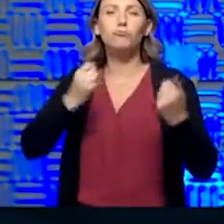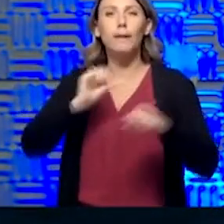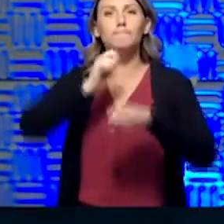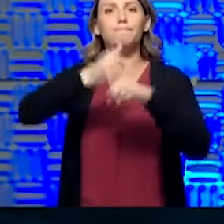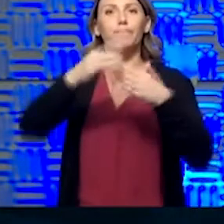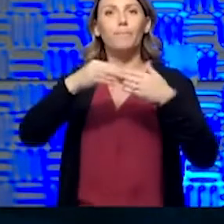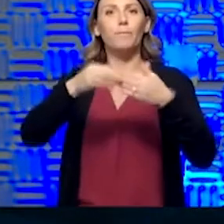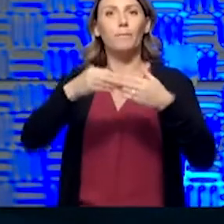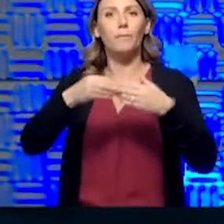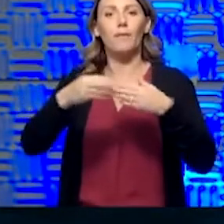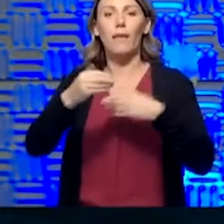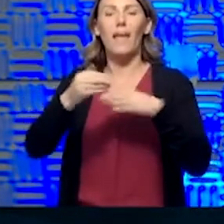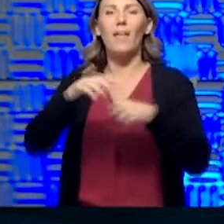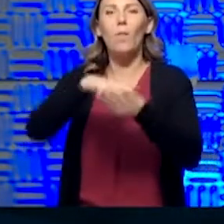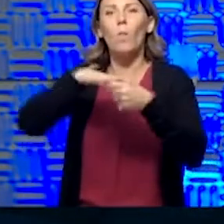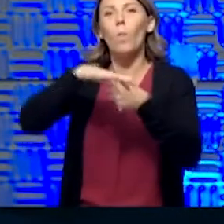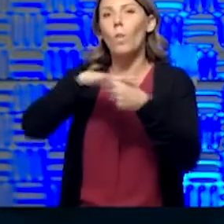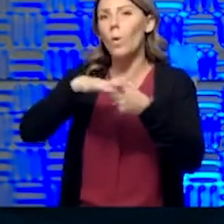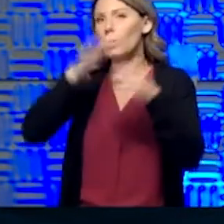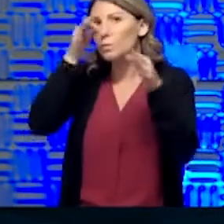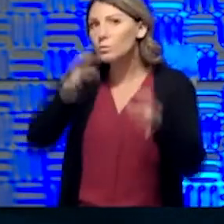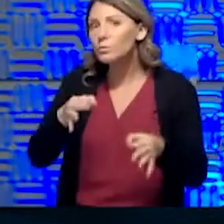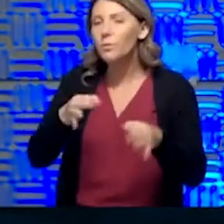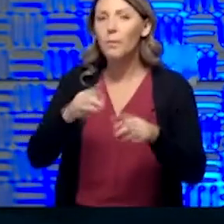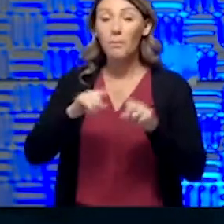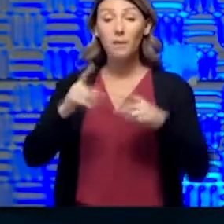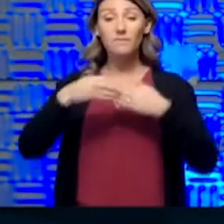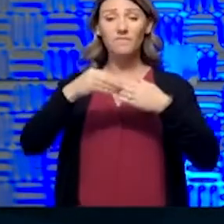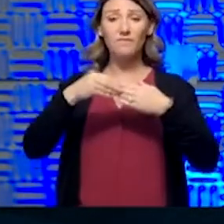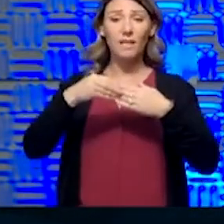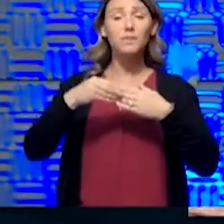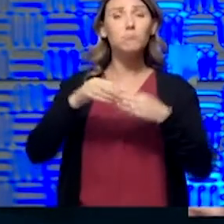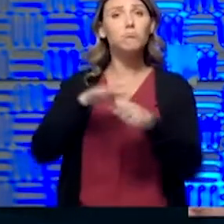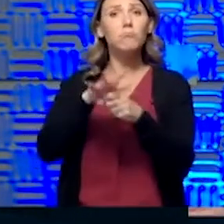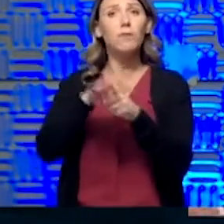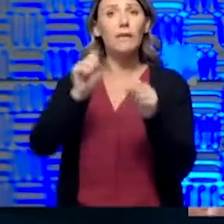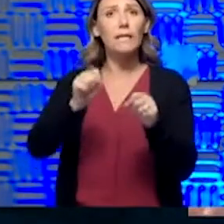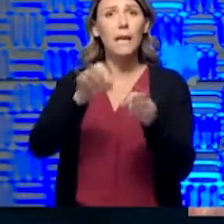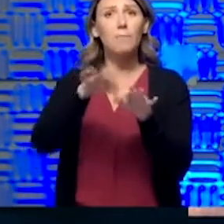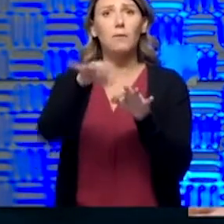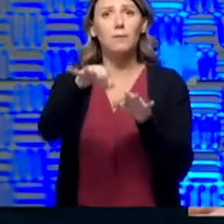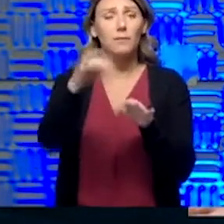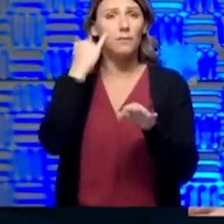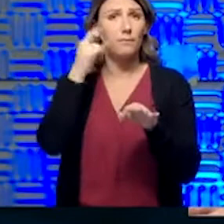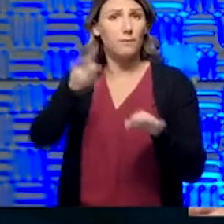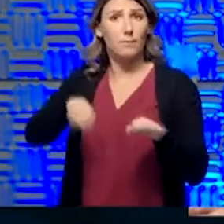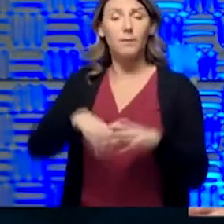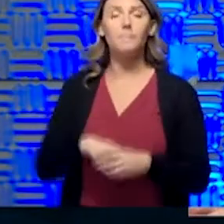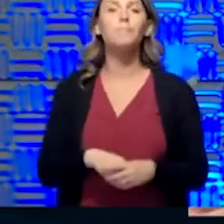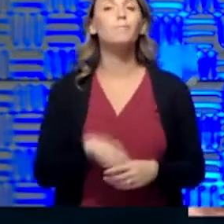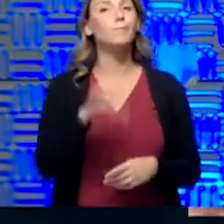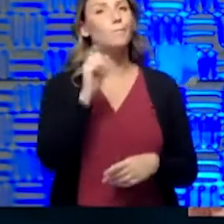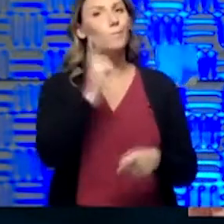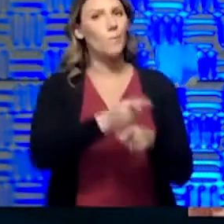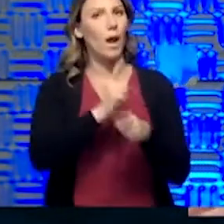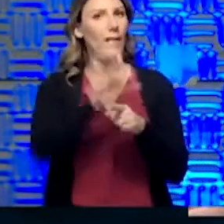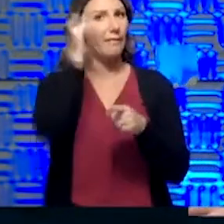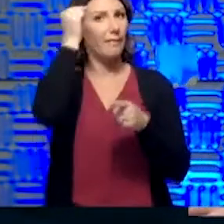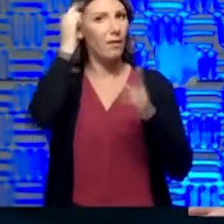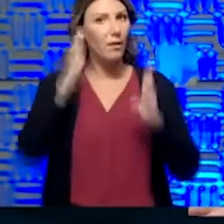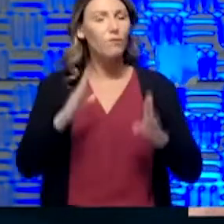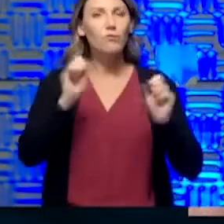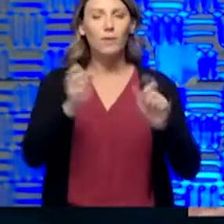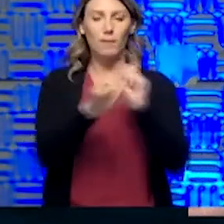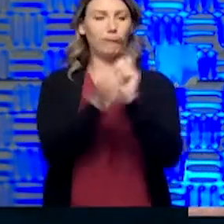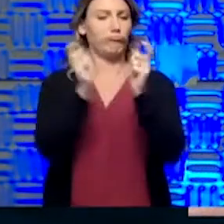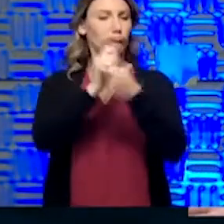and local determination in there. But it's flexible enough that it could be extended if need be. Right. think the governor can change the plan, as